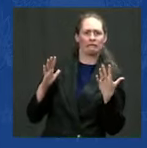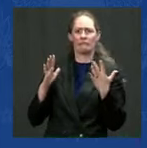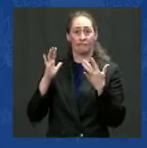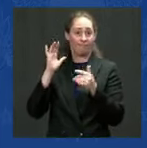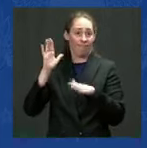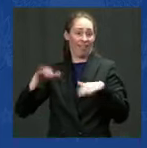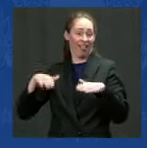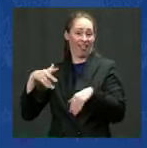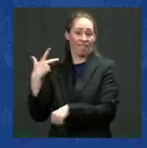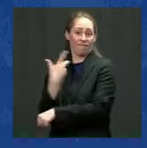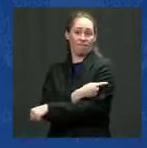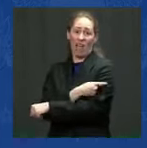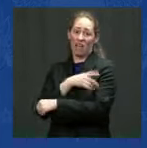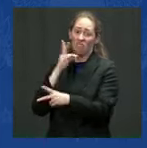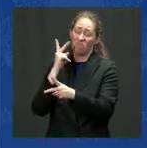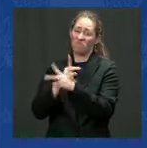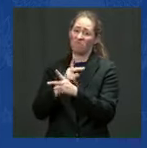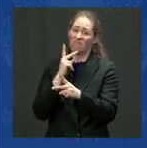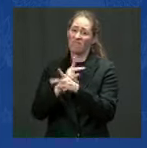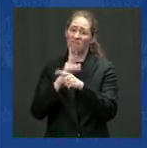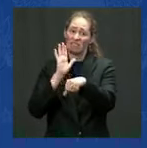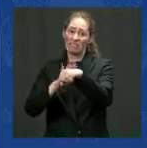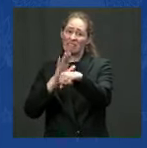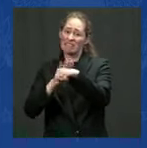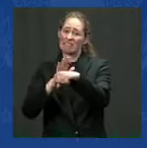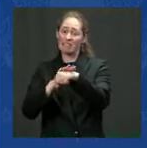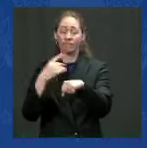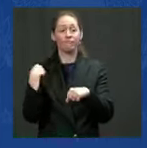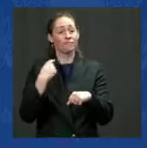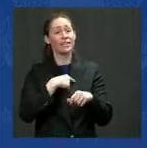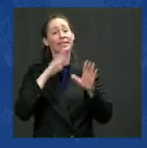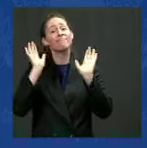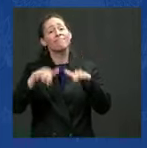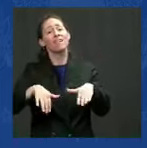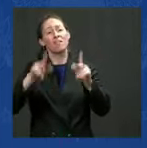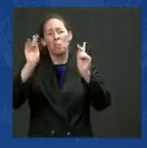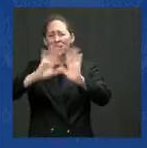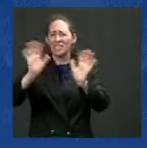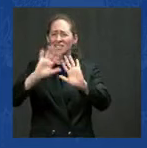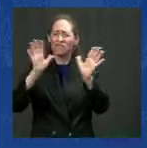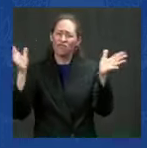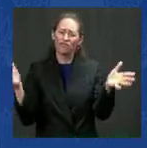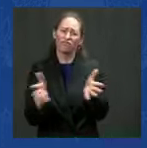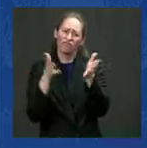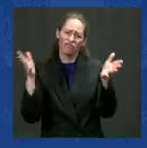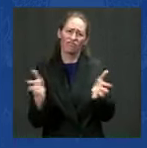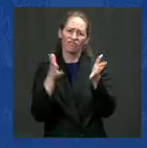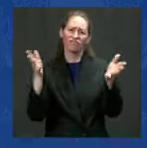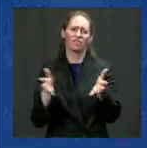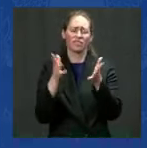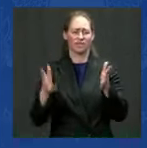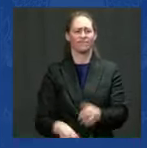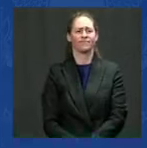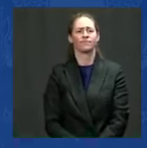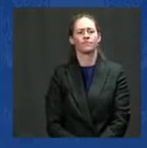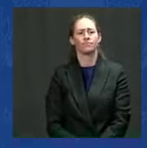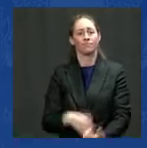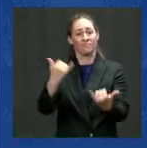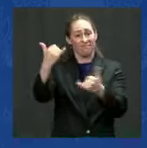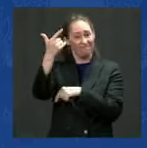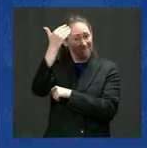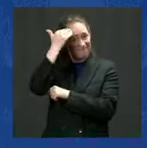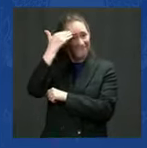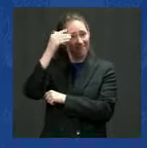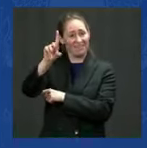can't let up, especially since and because of the Delta variant, which is more transmiss-